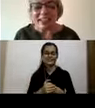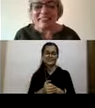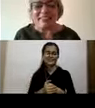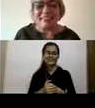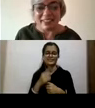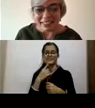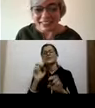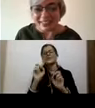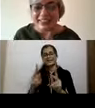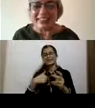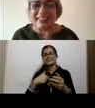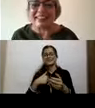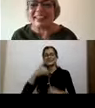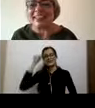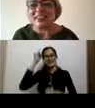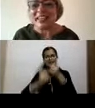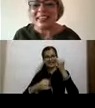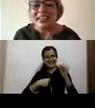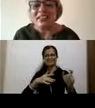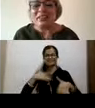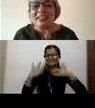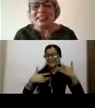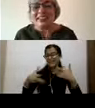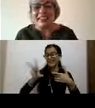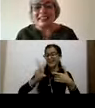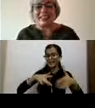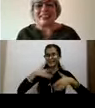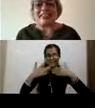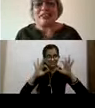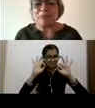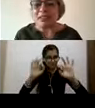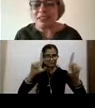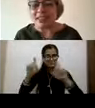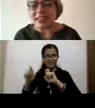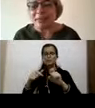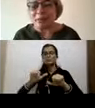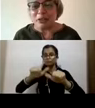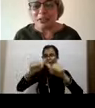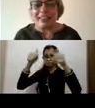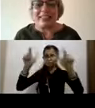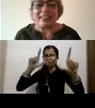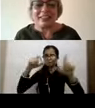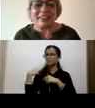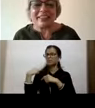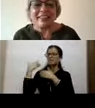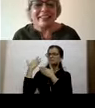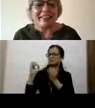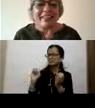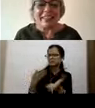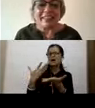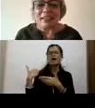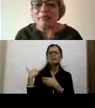just want to end with the other interesting and exciting. So as you know, these are successive pictures as time goes on. As I said, initially,